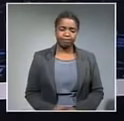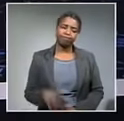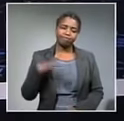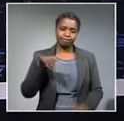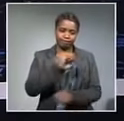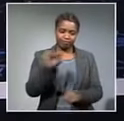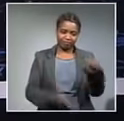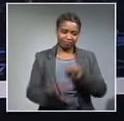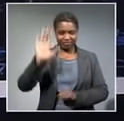That's your news. Take care. Good night. Good